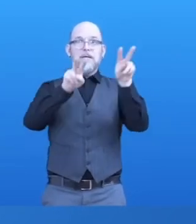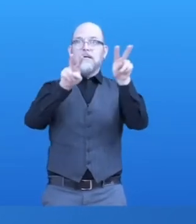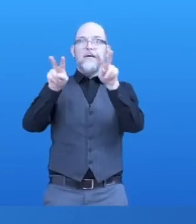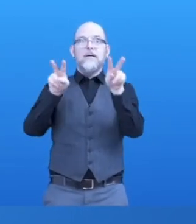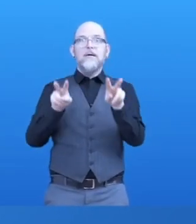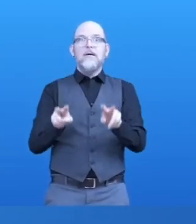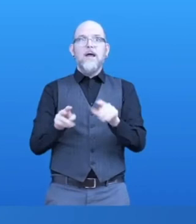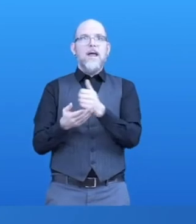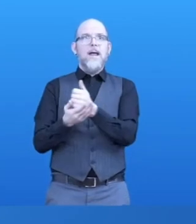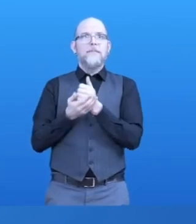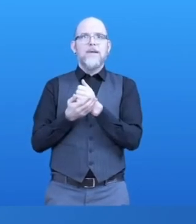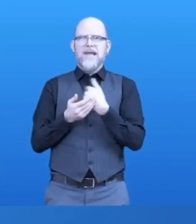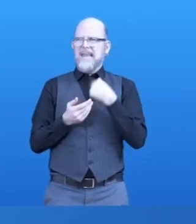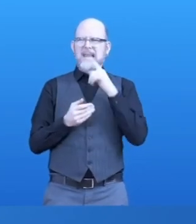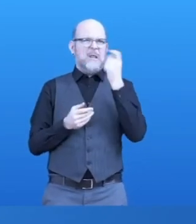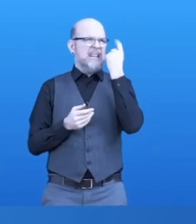within the page.